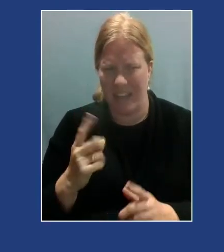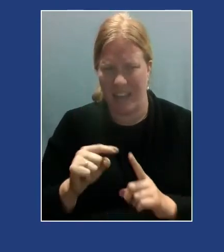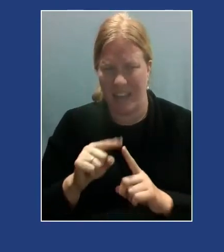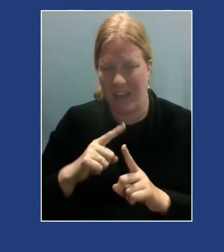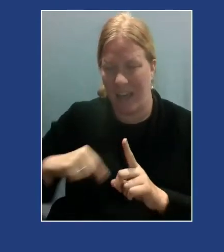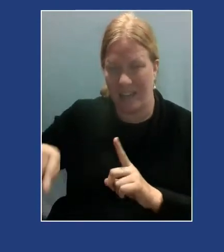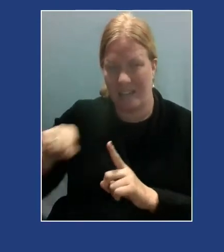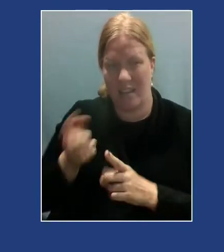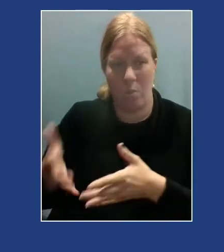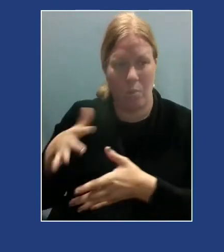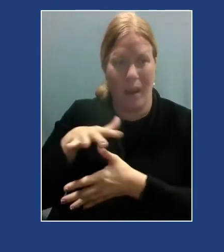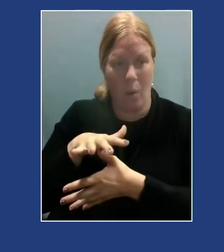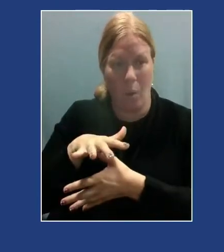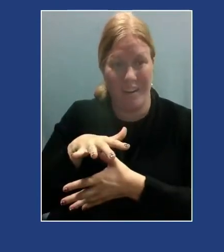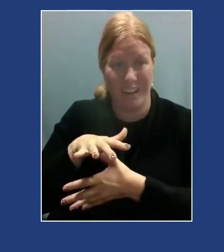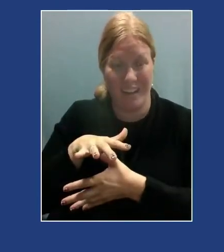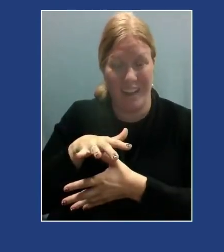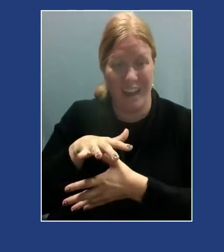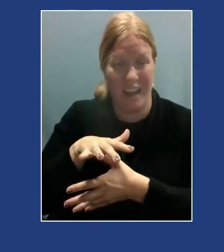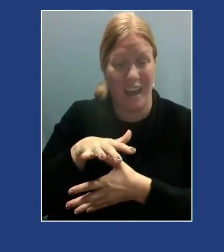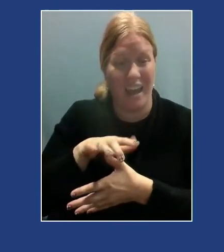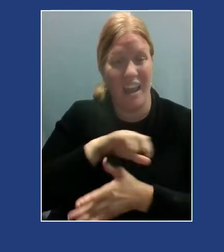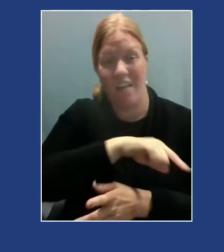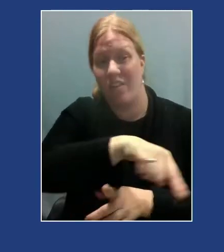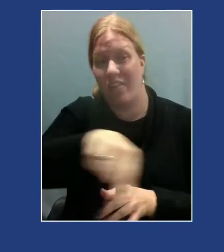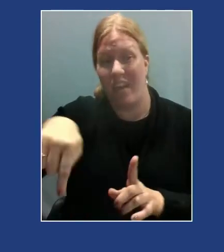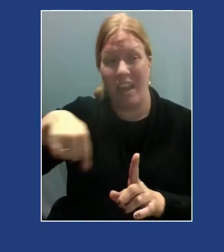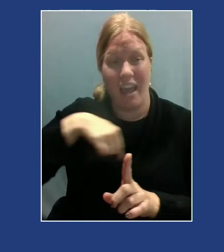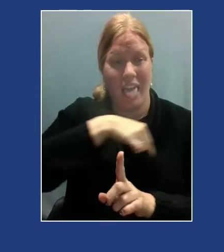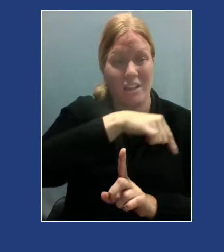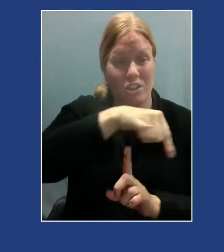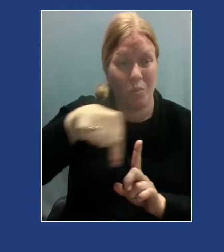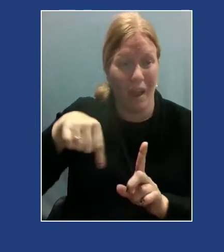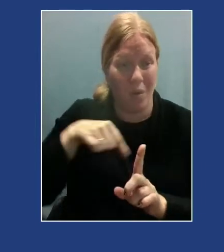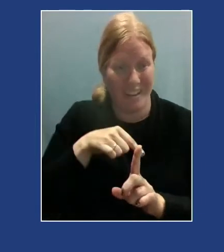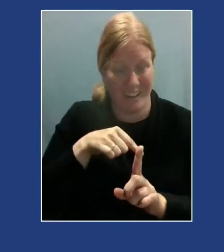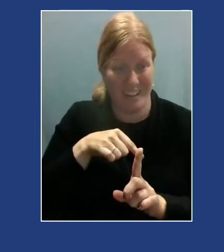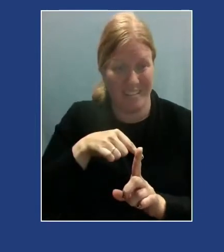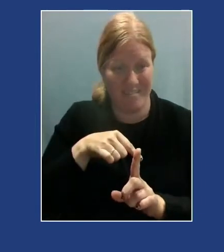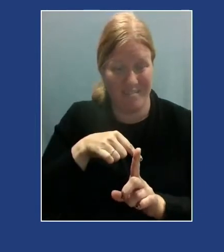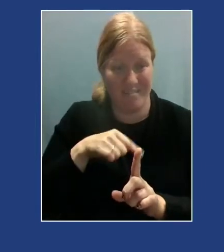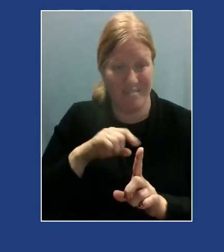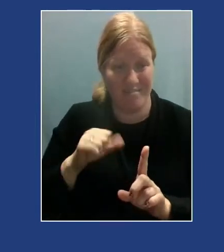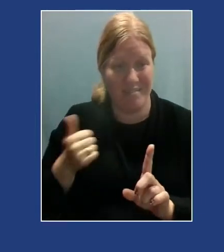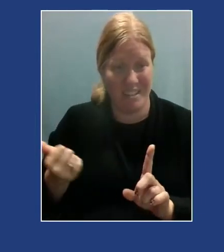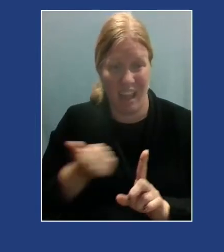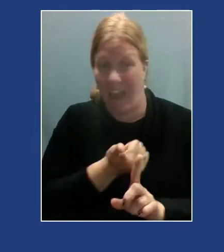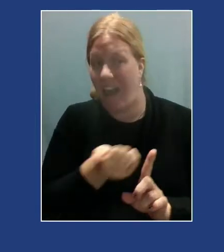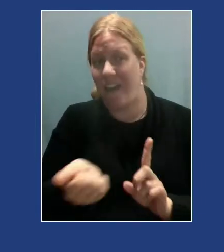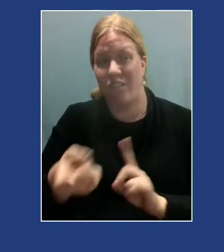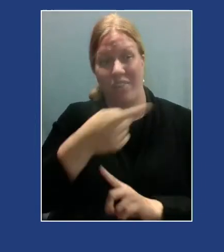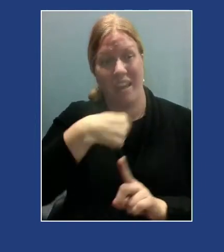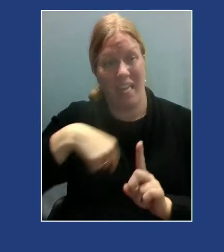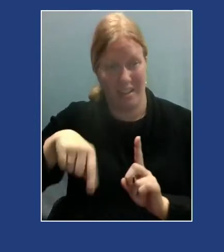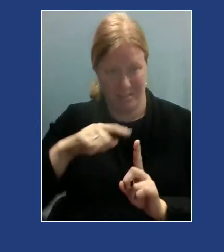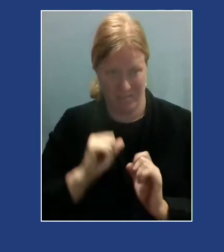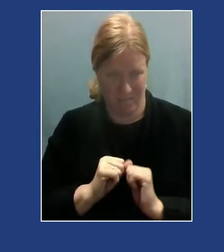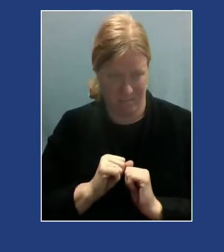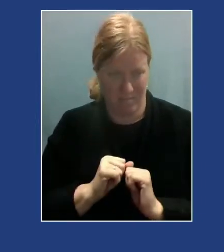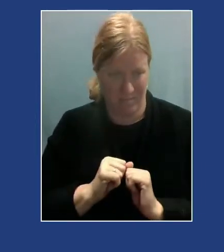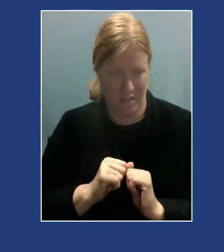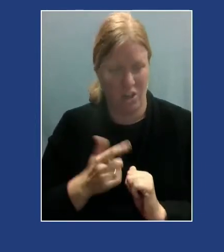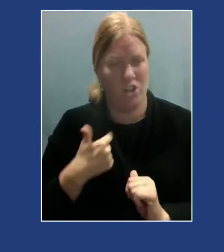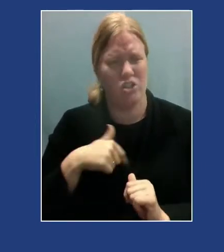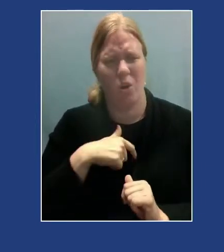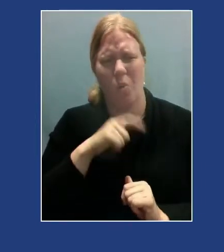around it. And so if we're going to push back against whiteness as the default, then we have to operate from a